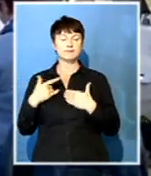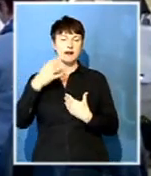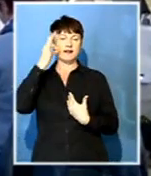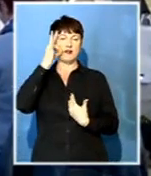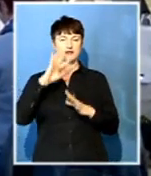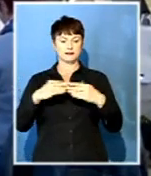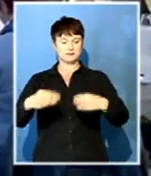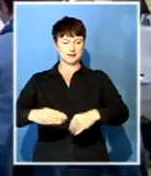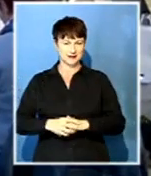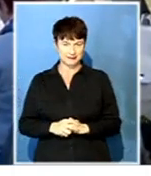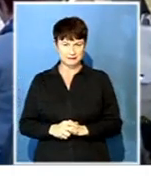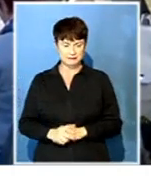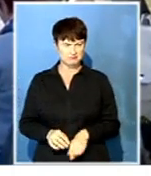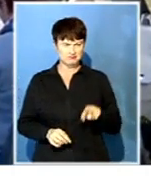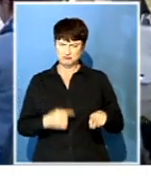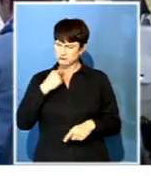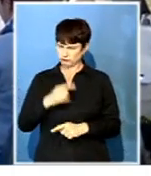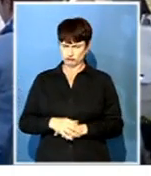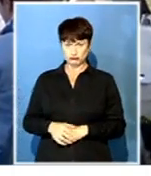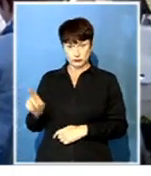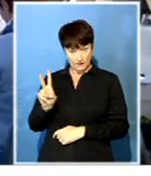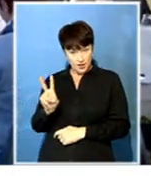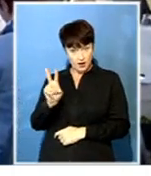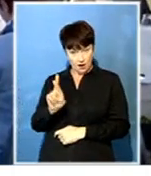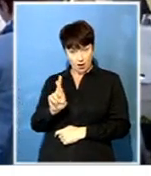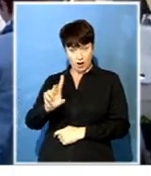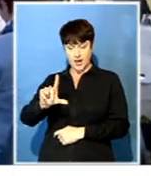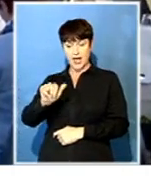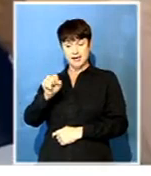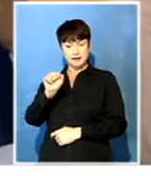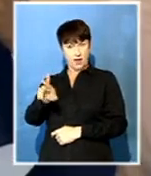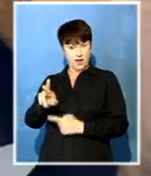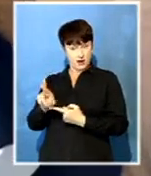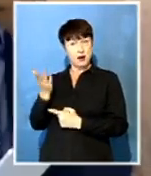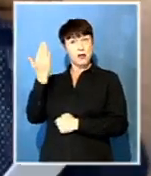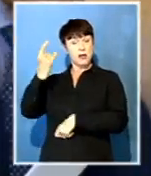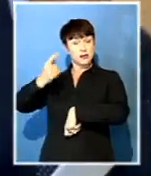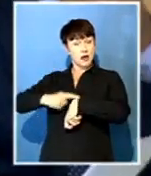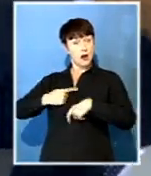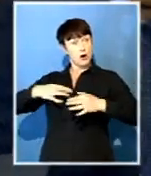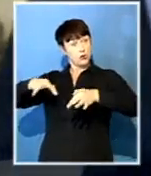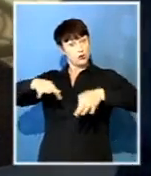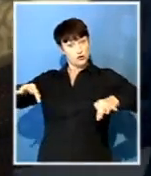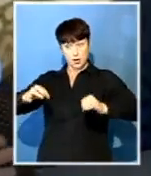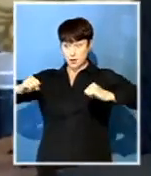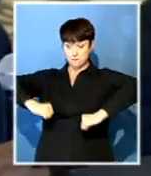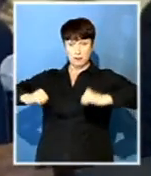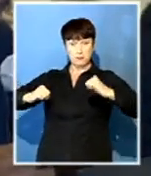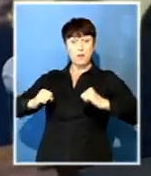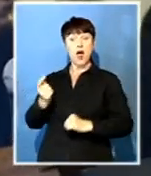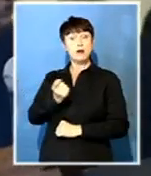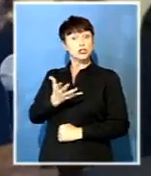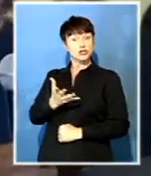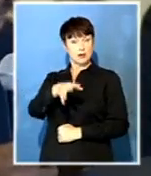Danelle refuted reports that VR Laser was going through financial strains at the time it entered into a 400